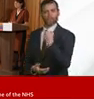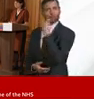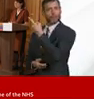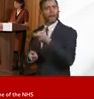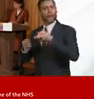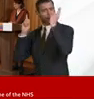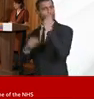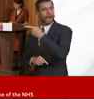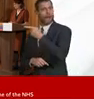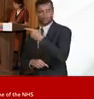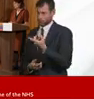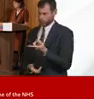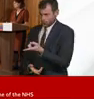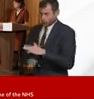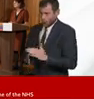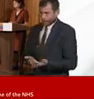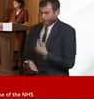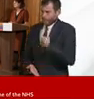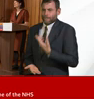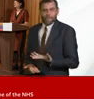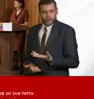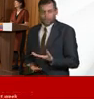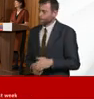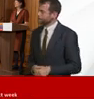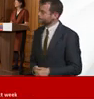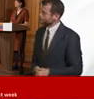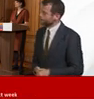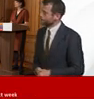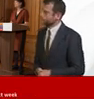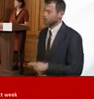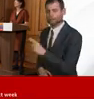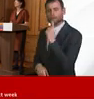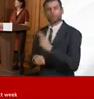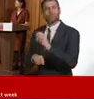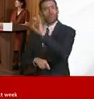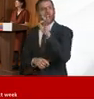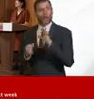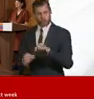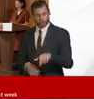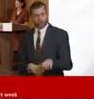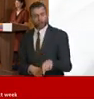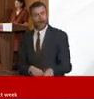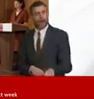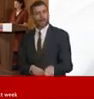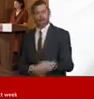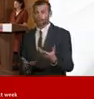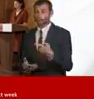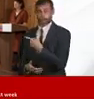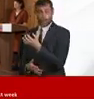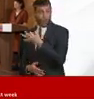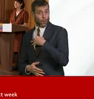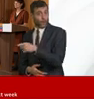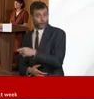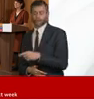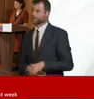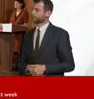very firmly with their employer you raised a particular issue about a young child um clearly all the way through this we have